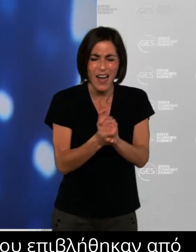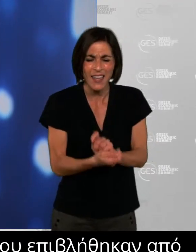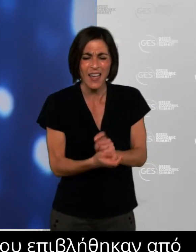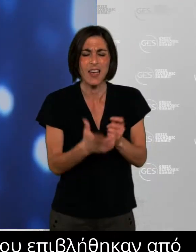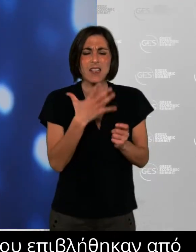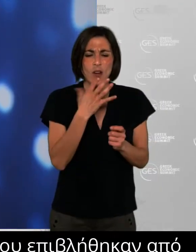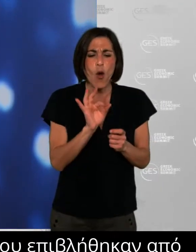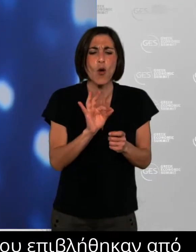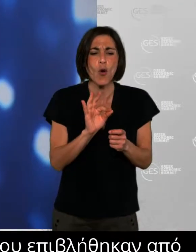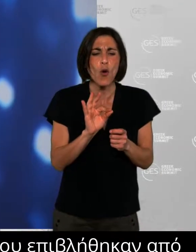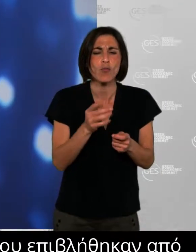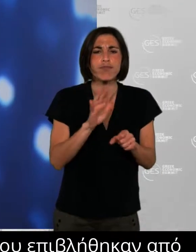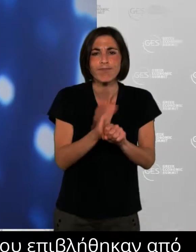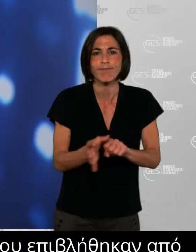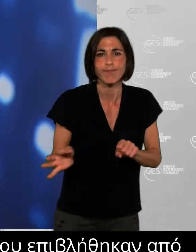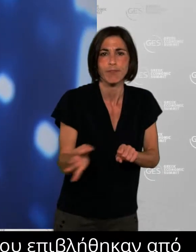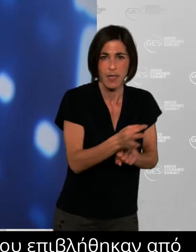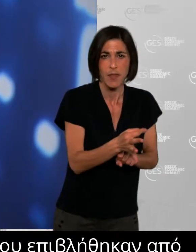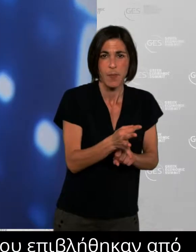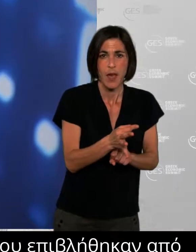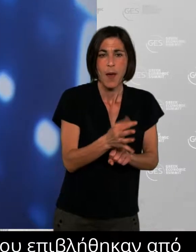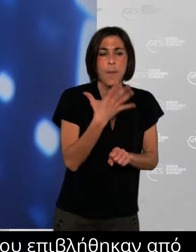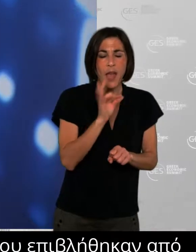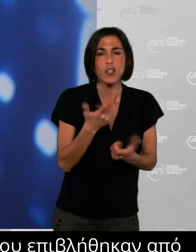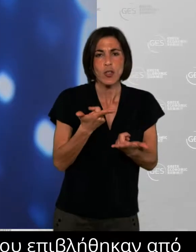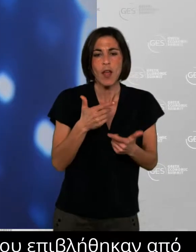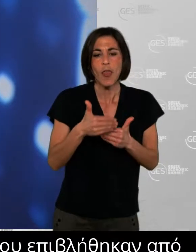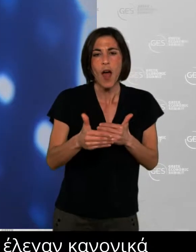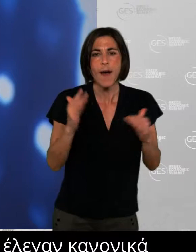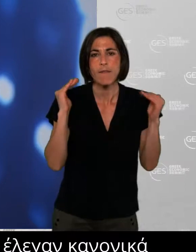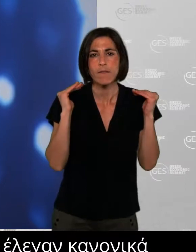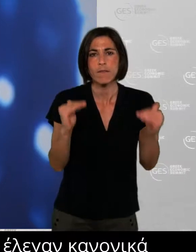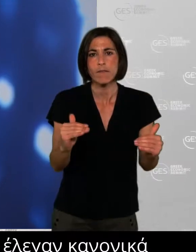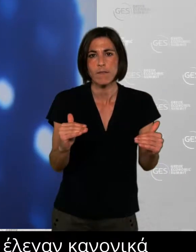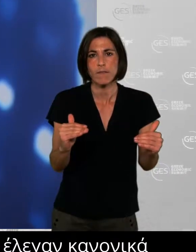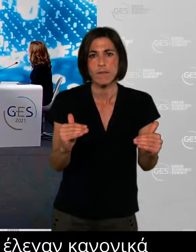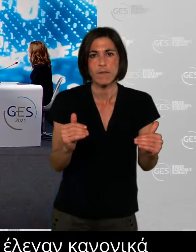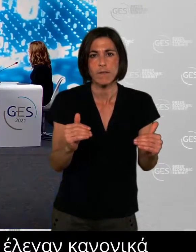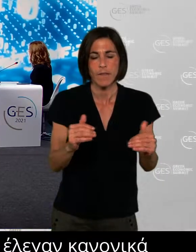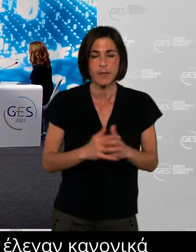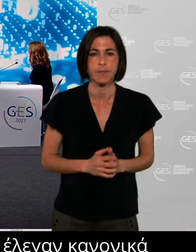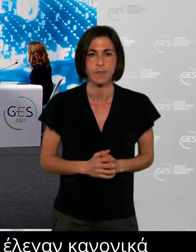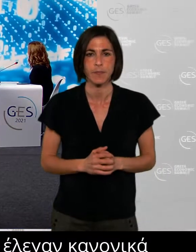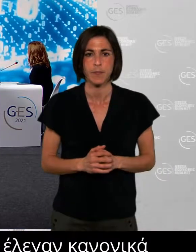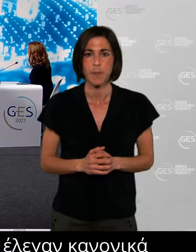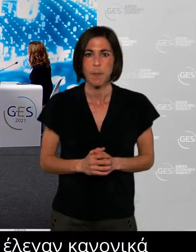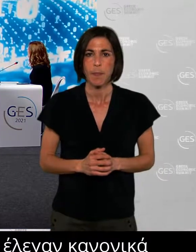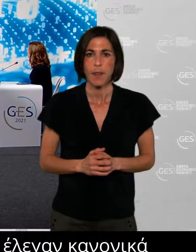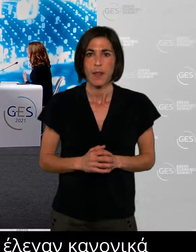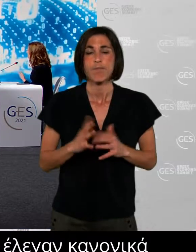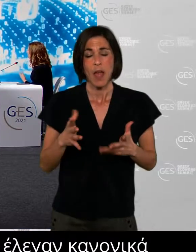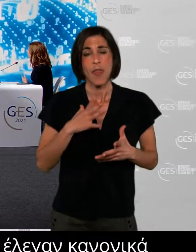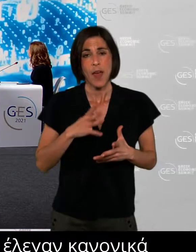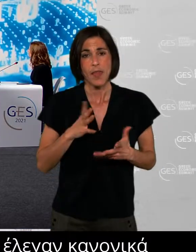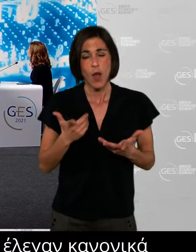Lots of talking points as I said, but I'm sure it will be best to hear from you first Stephen. Stephen has